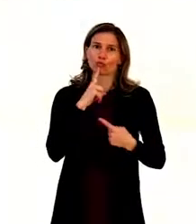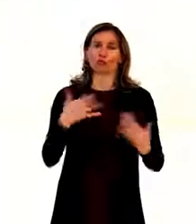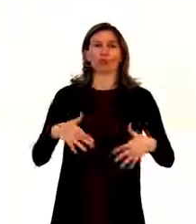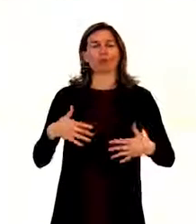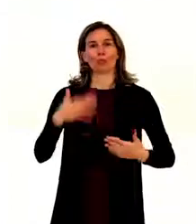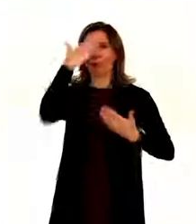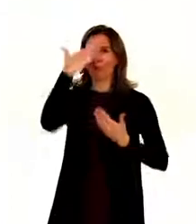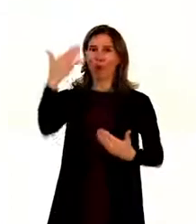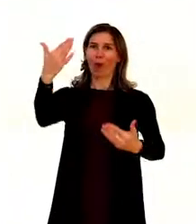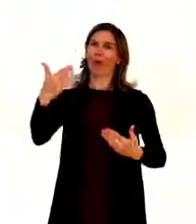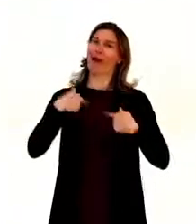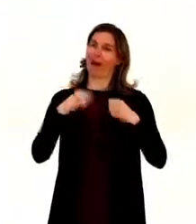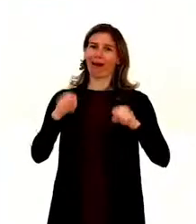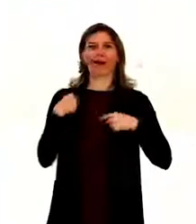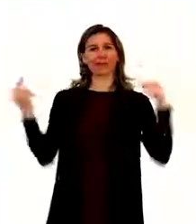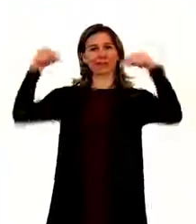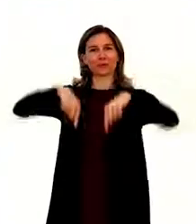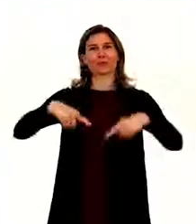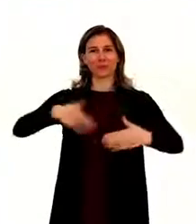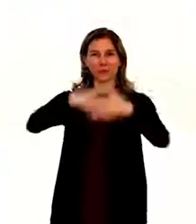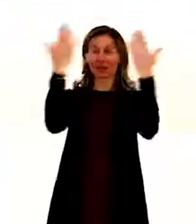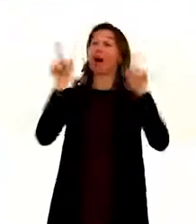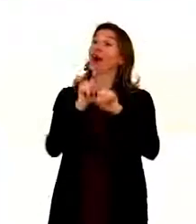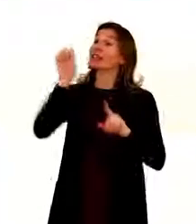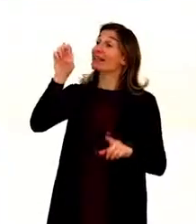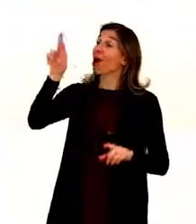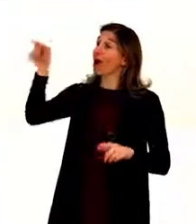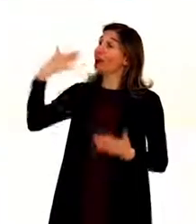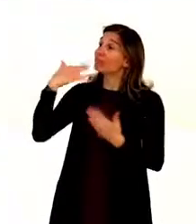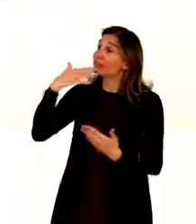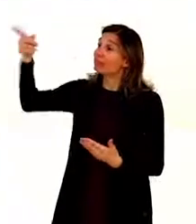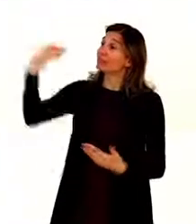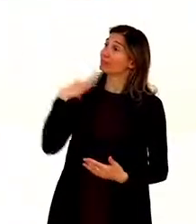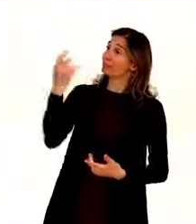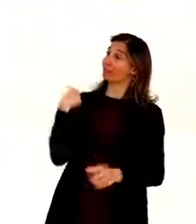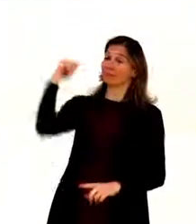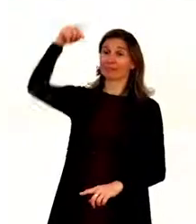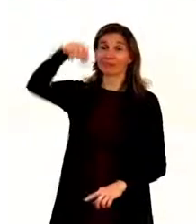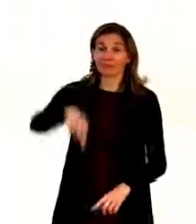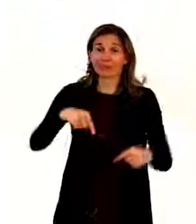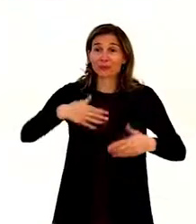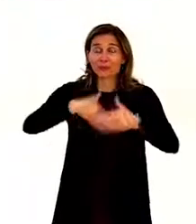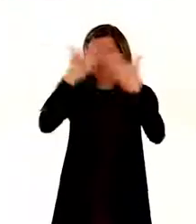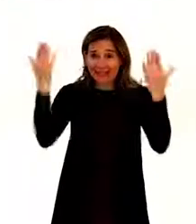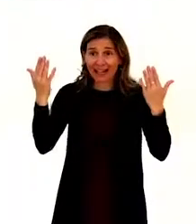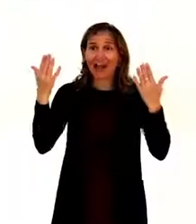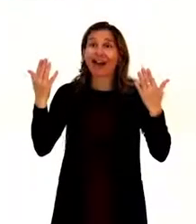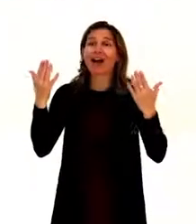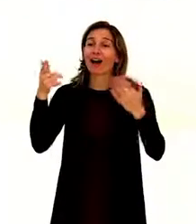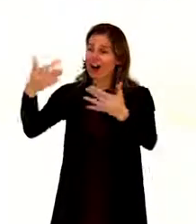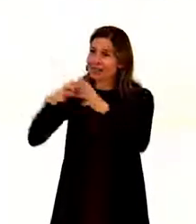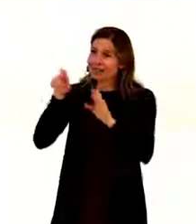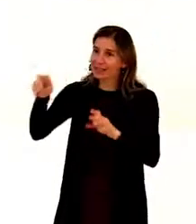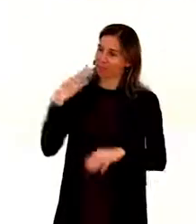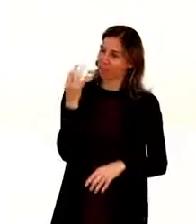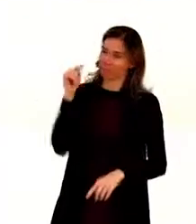today. And I would like to thank European Law Academy, Professor Jovičice and her team for inviting me and